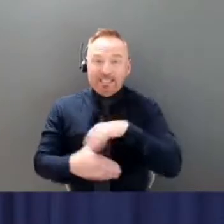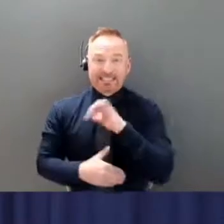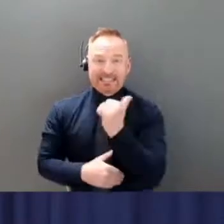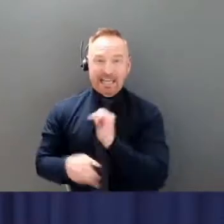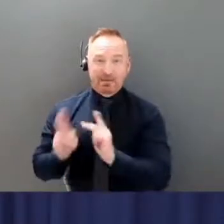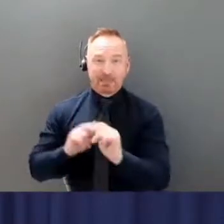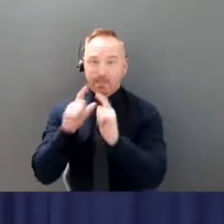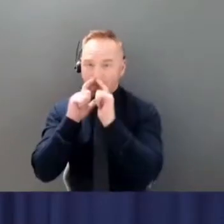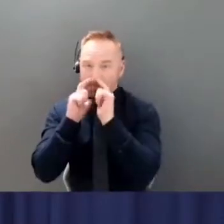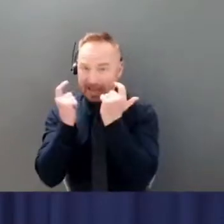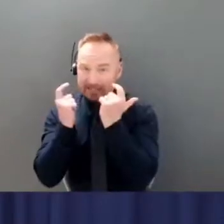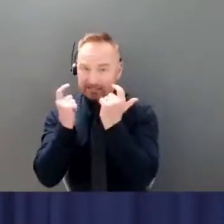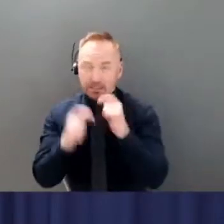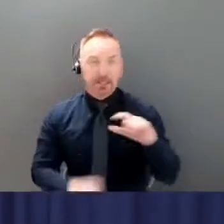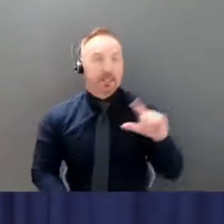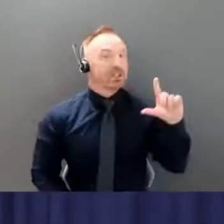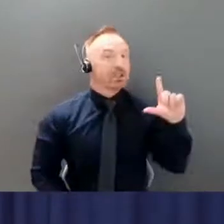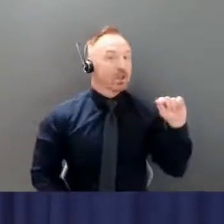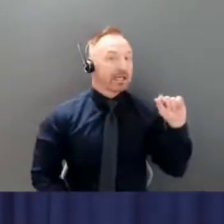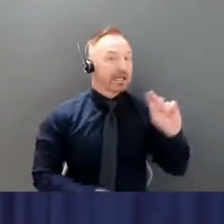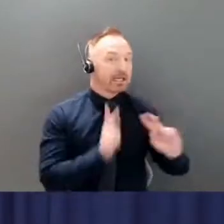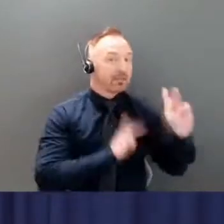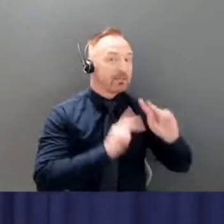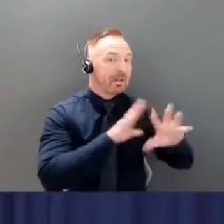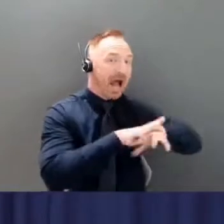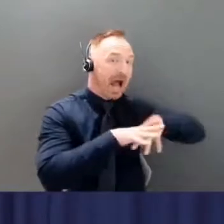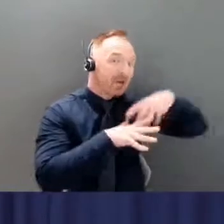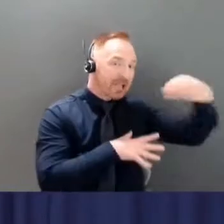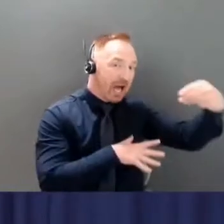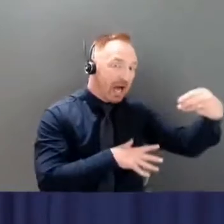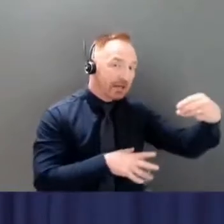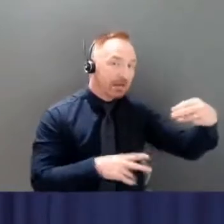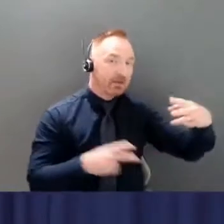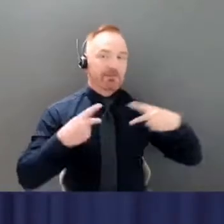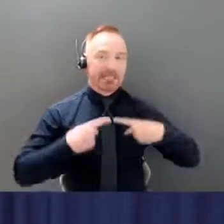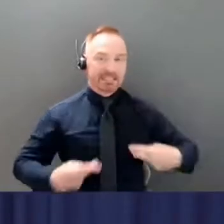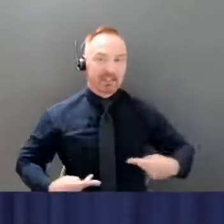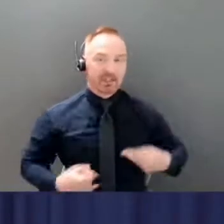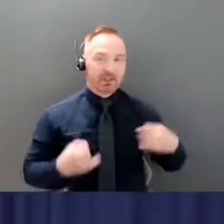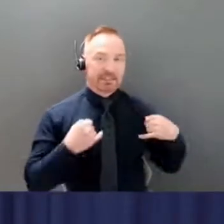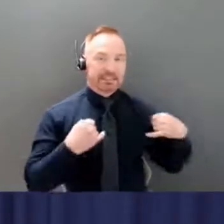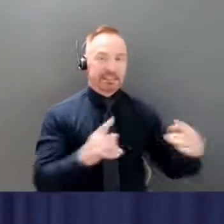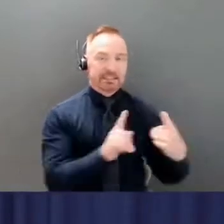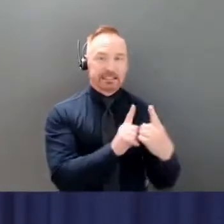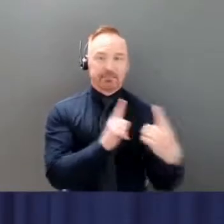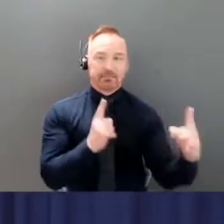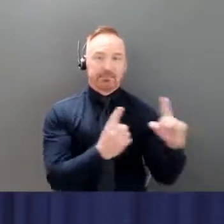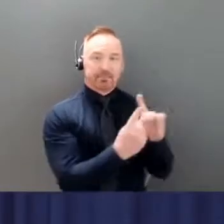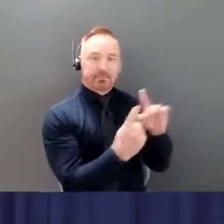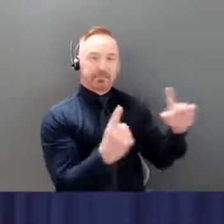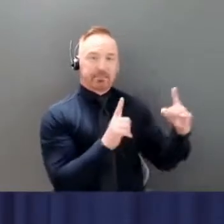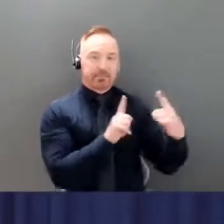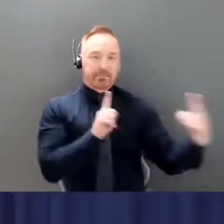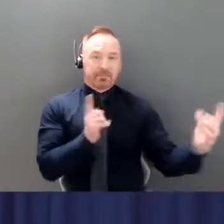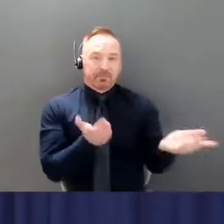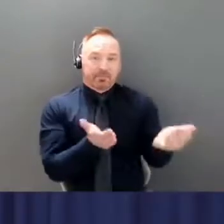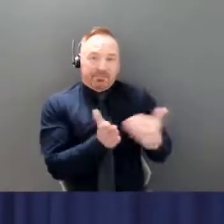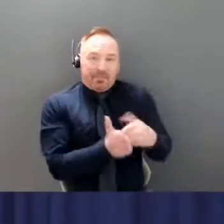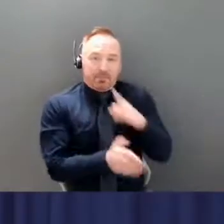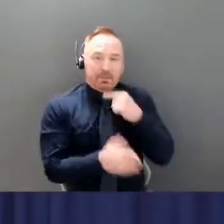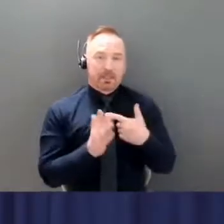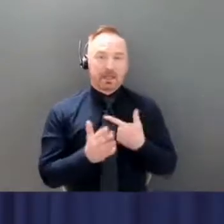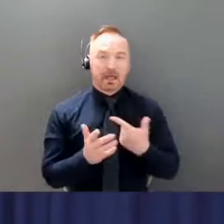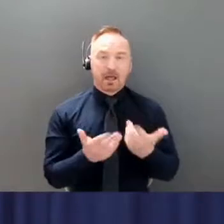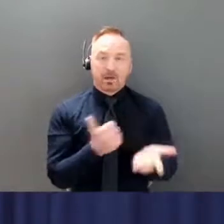outdoors with physical distancing. Again, this is to help with contact tracing and containment as more